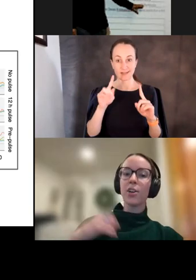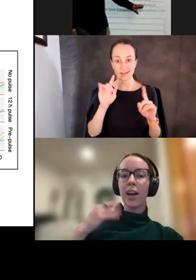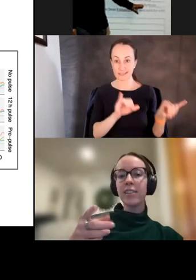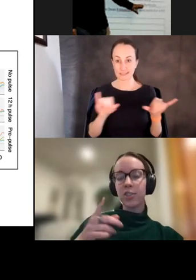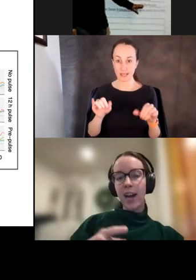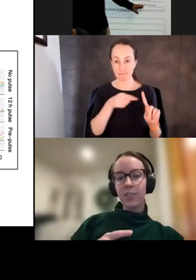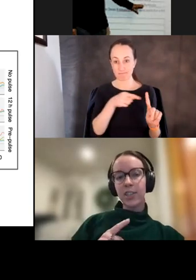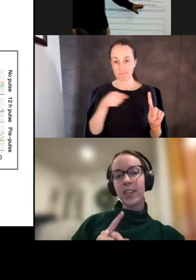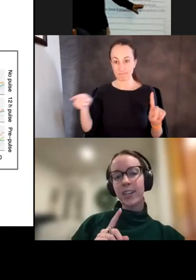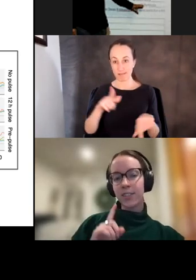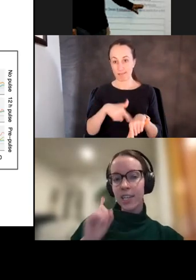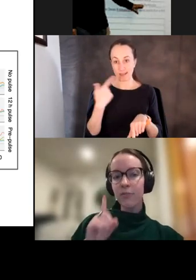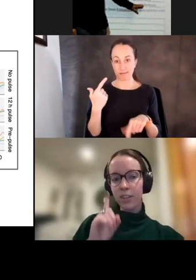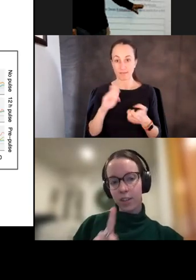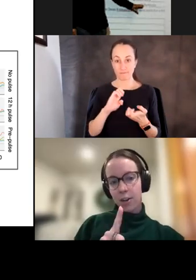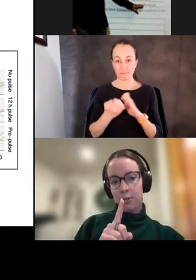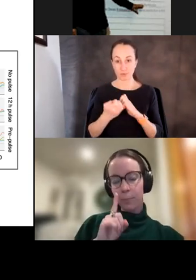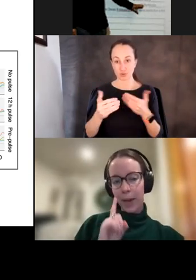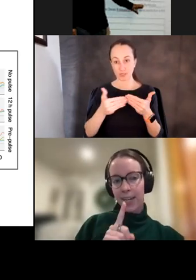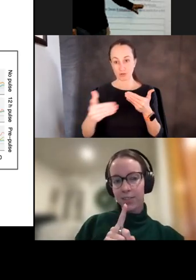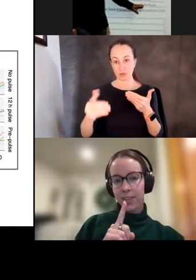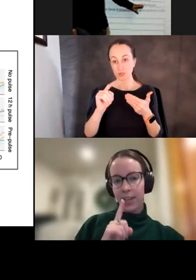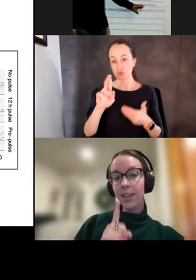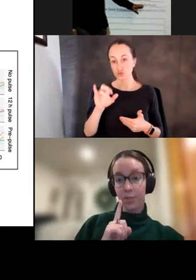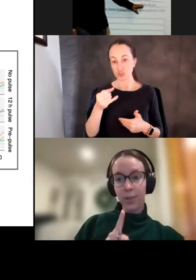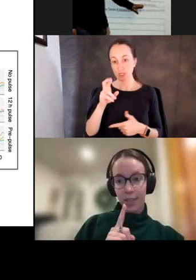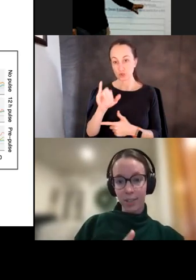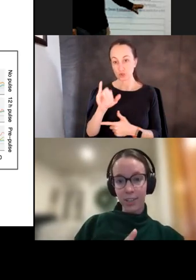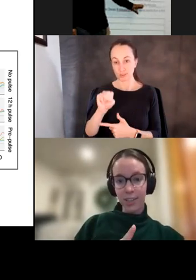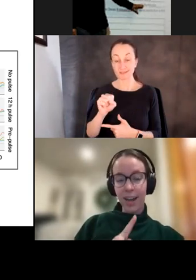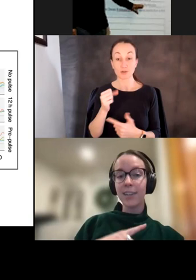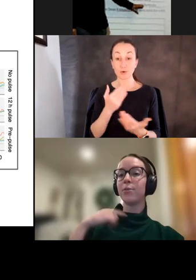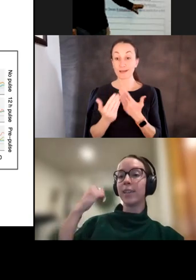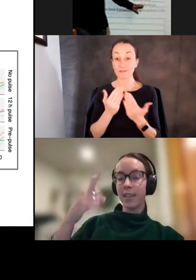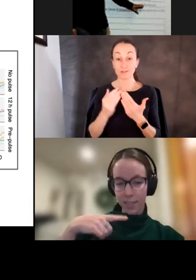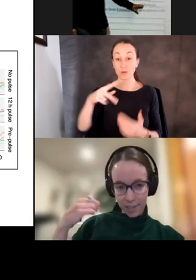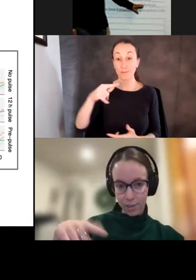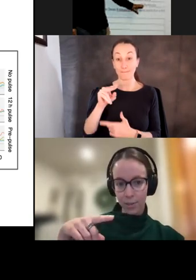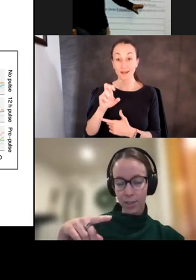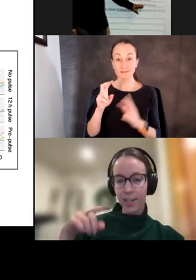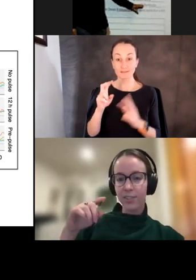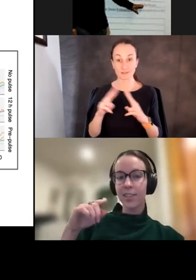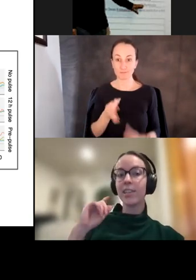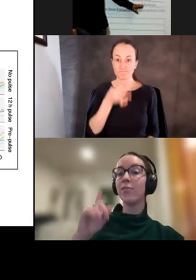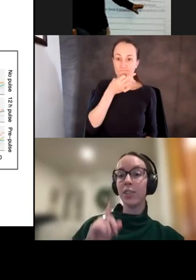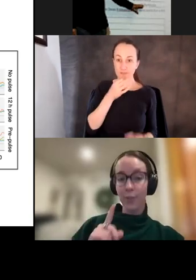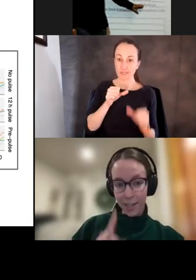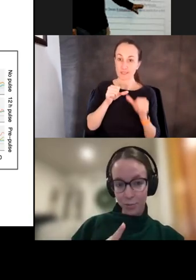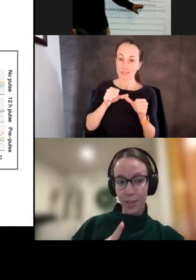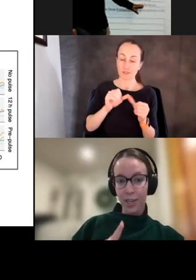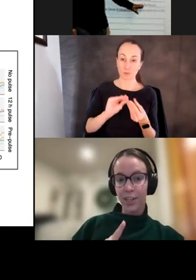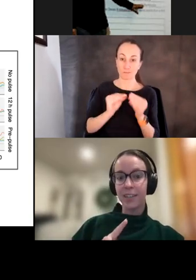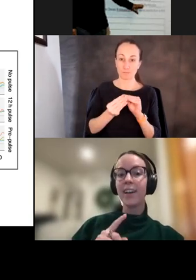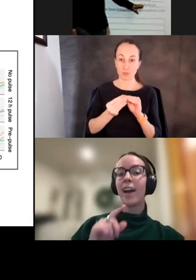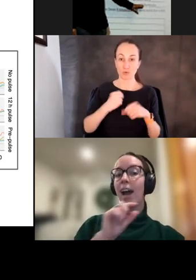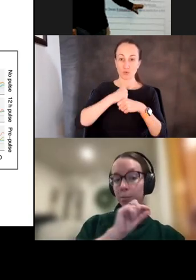And so I think the challenge here is even though pace is really good at doing continuous mutagenesis, even though it